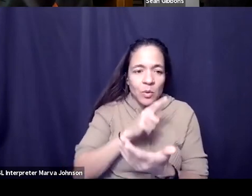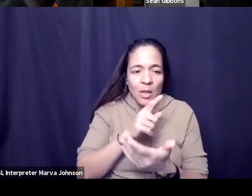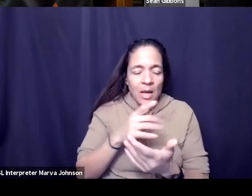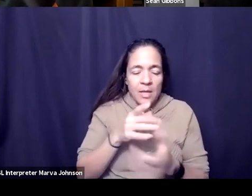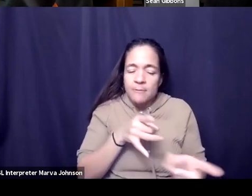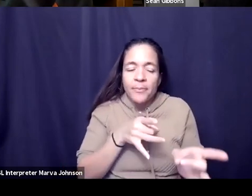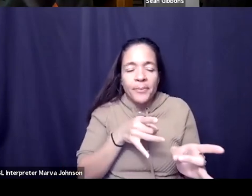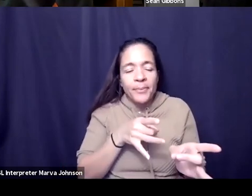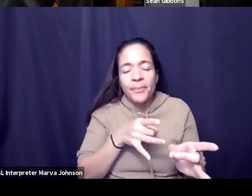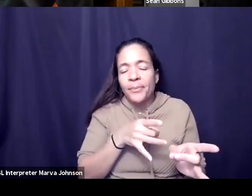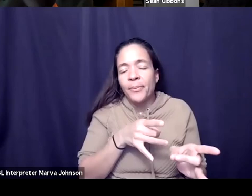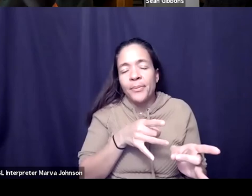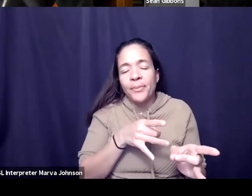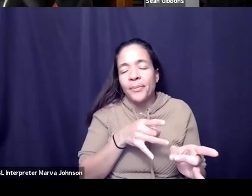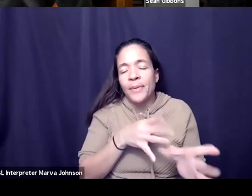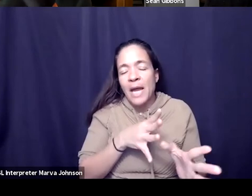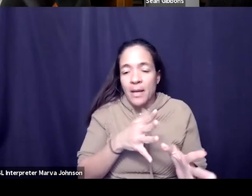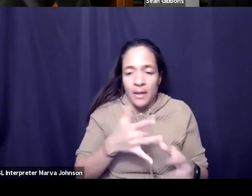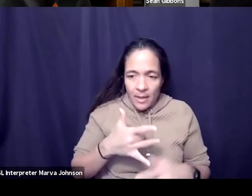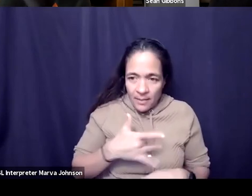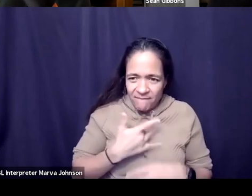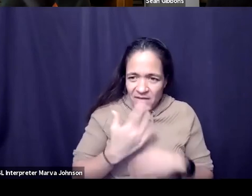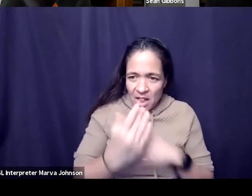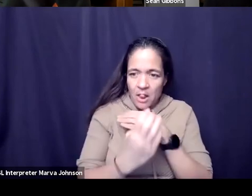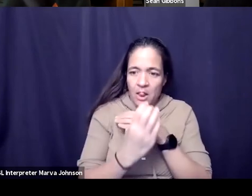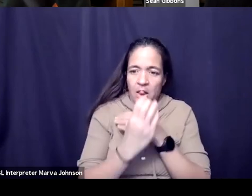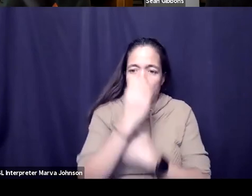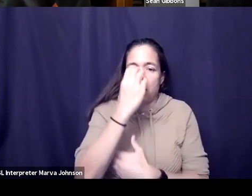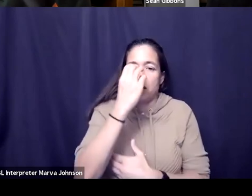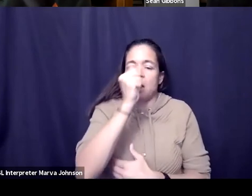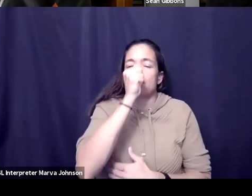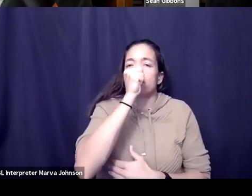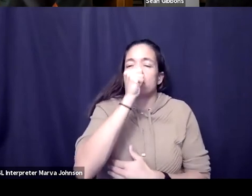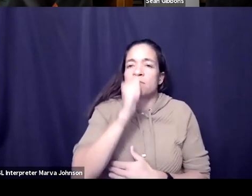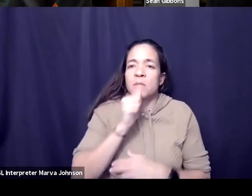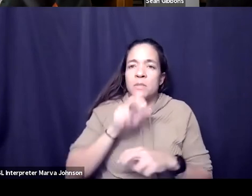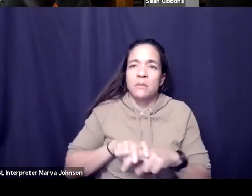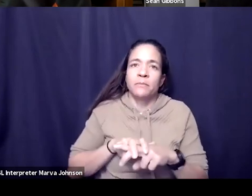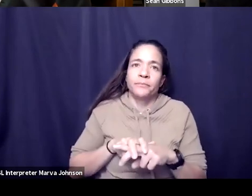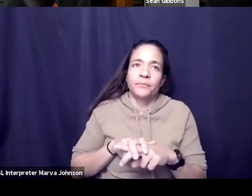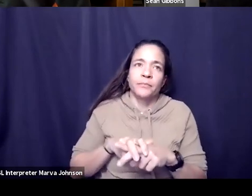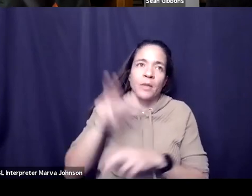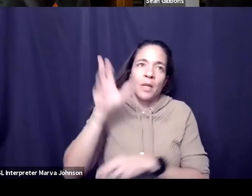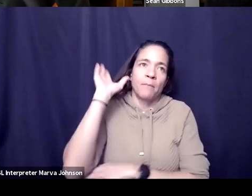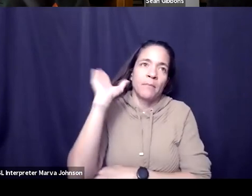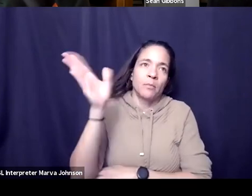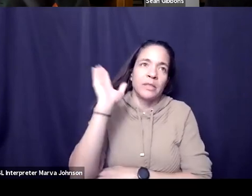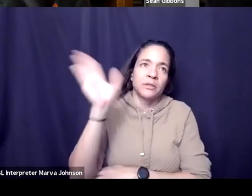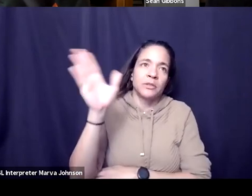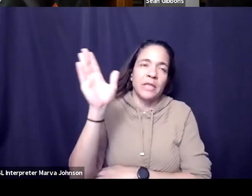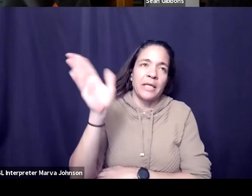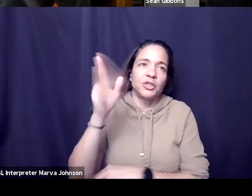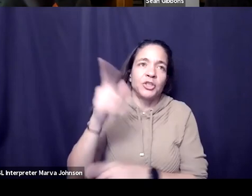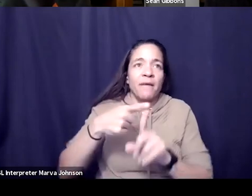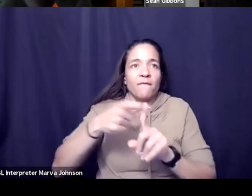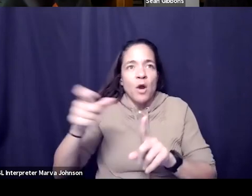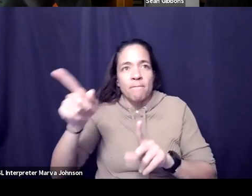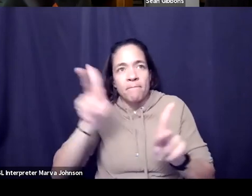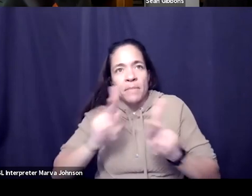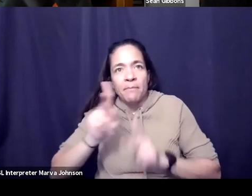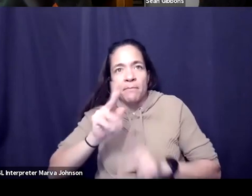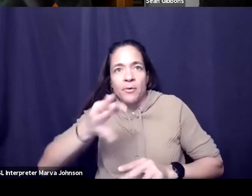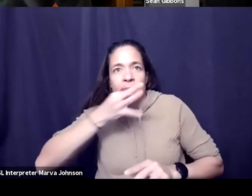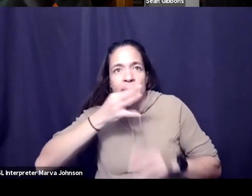they were being uh forced to sit through you know powerpoint presentations from so-called experts who really didn't